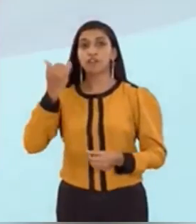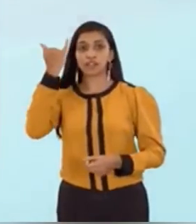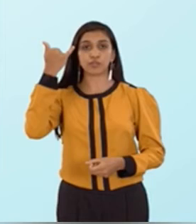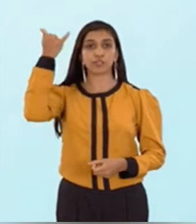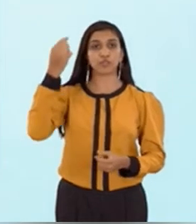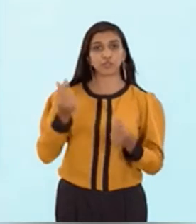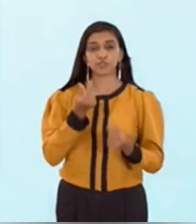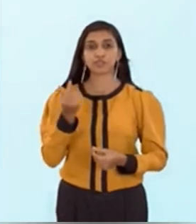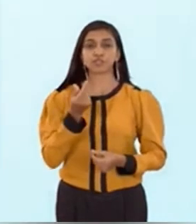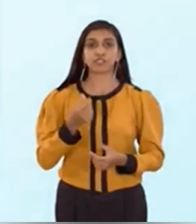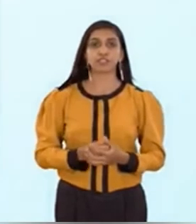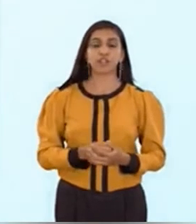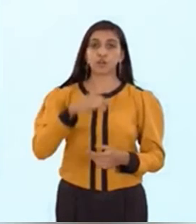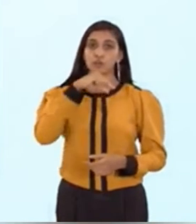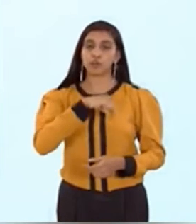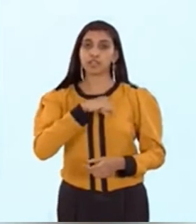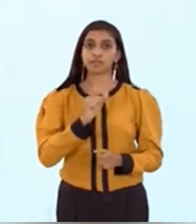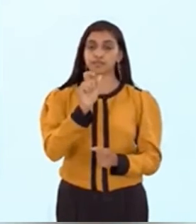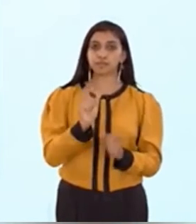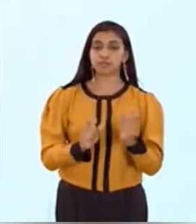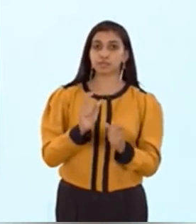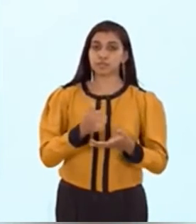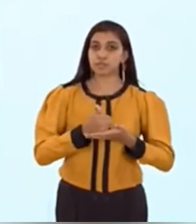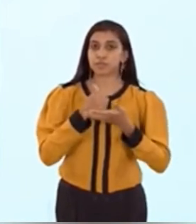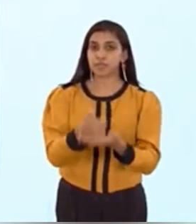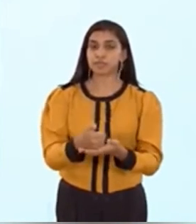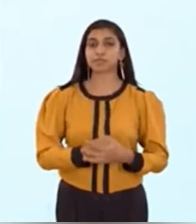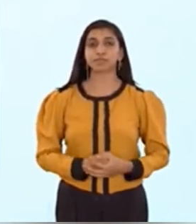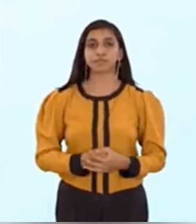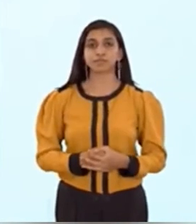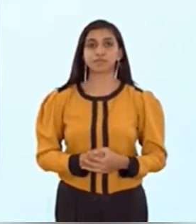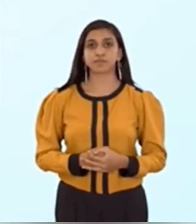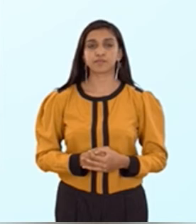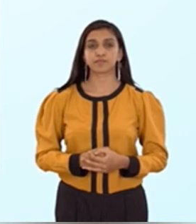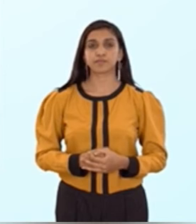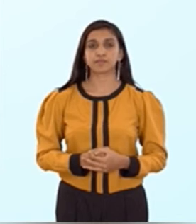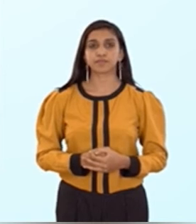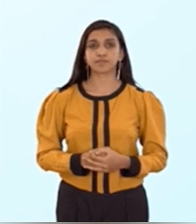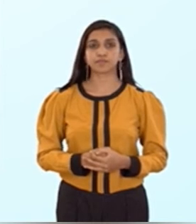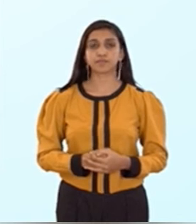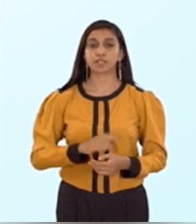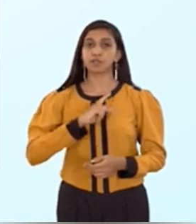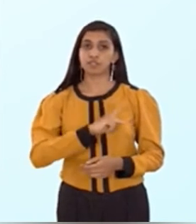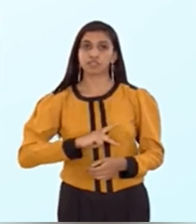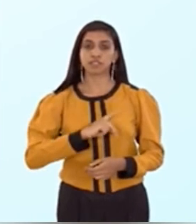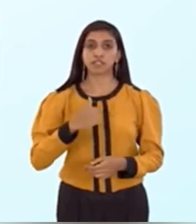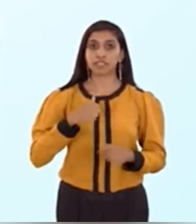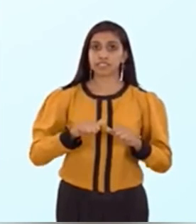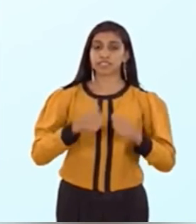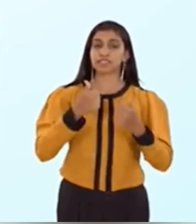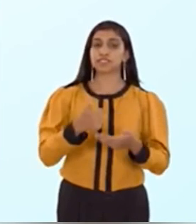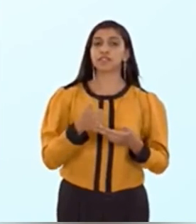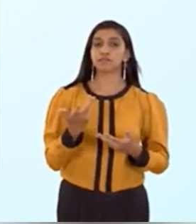geared towards using technology in its most innovative form so that we can provide quality treatment for people with such